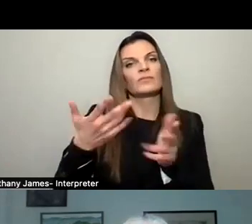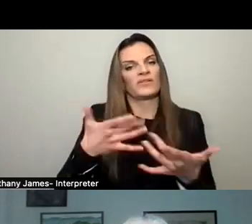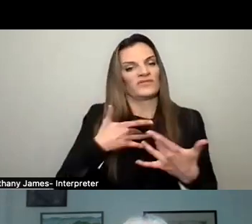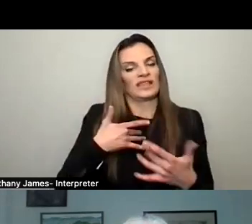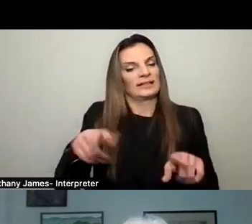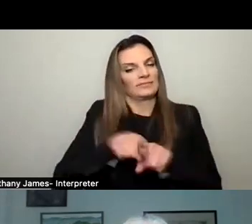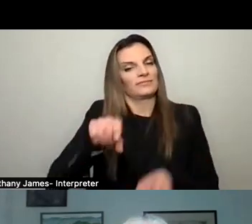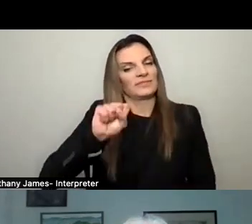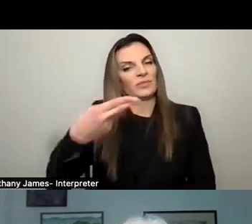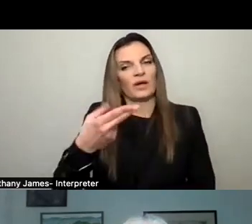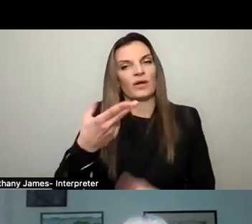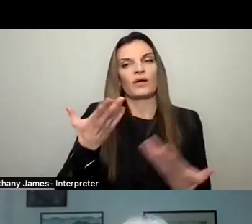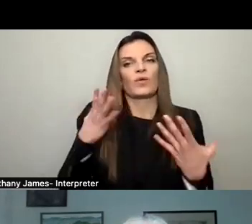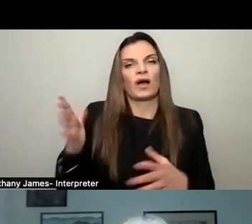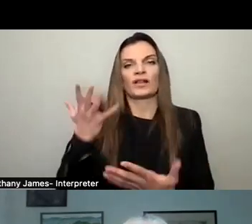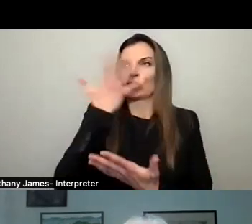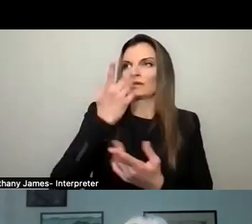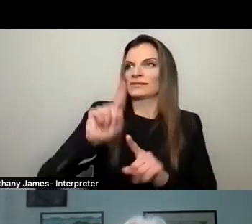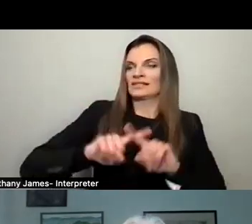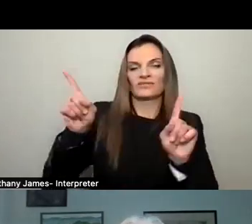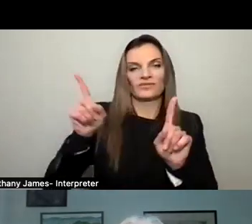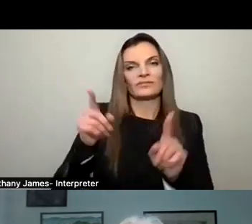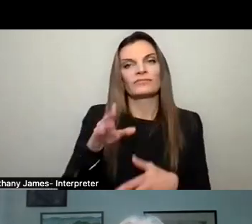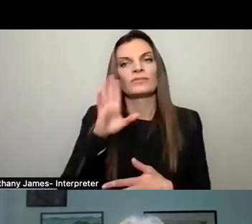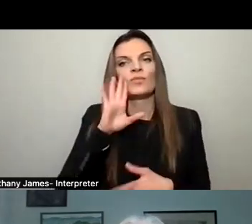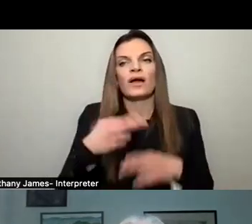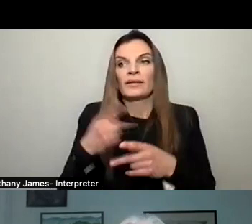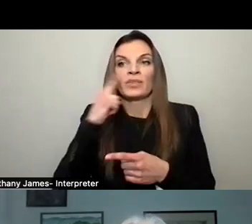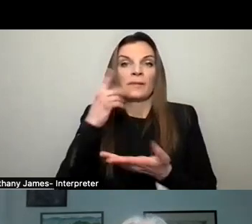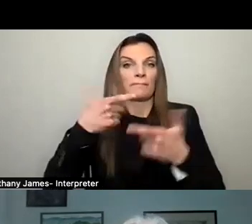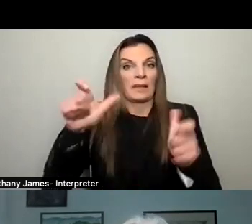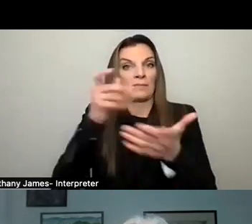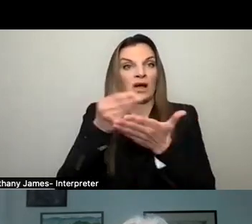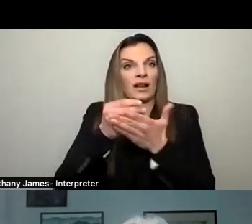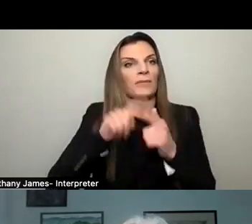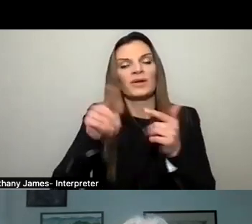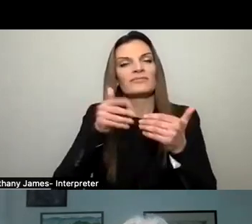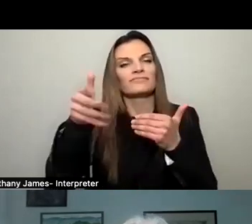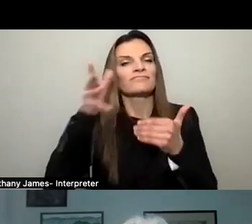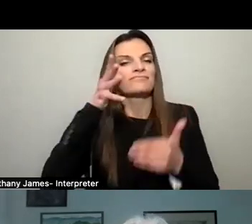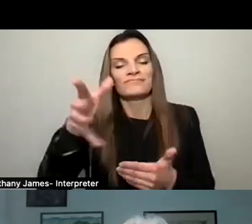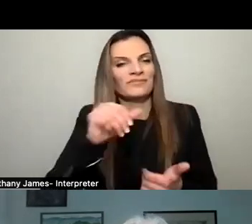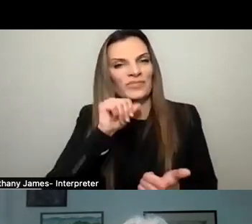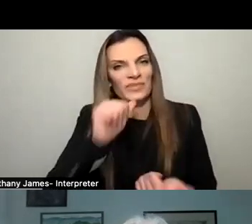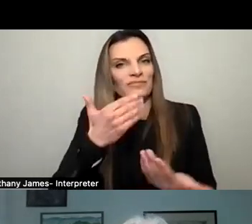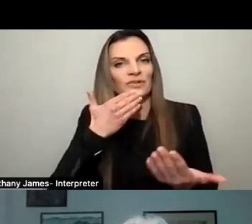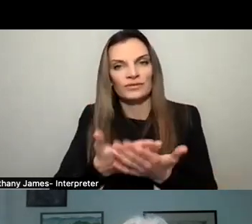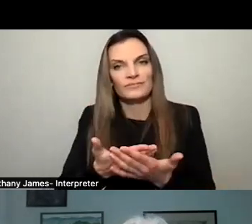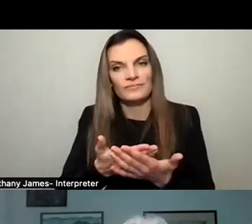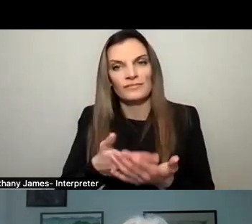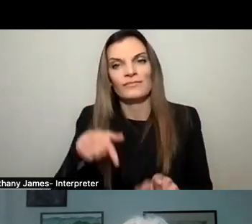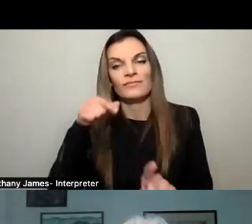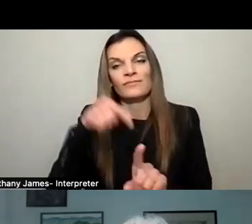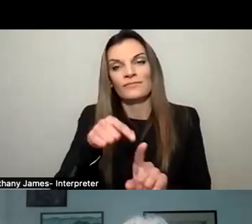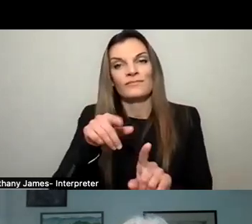of our DNA, and we're not sacrificing short-term liquidity, but instead prioritizing a project that will be a cornerstone of